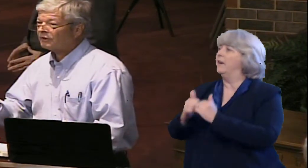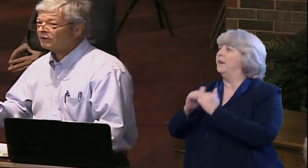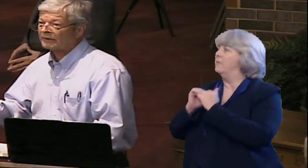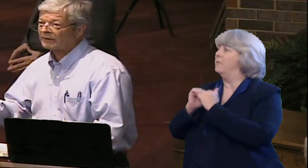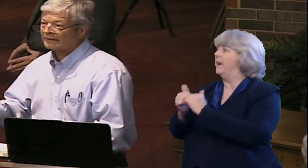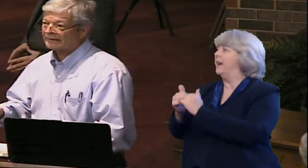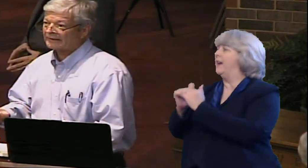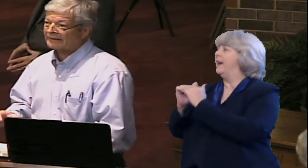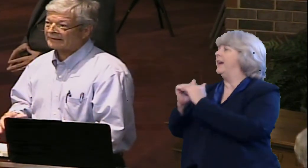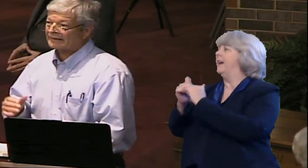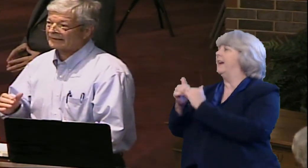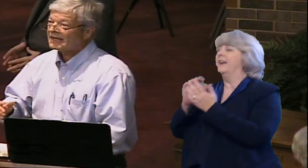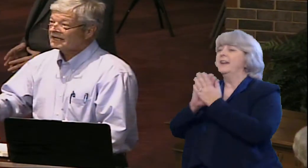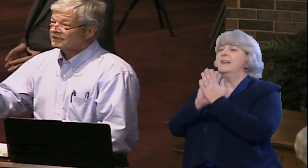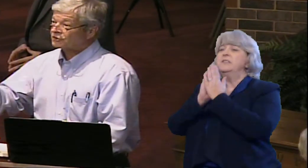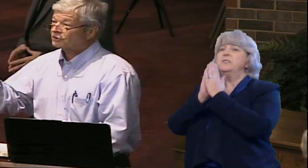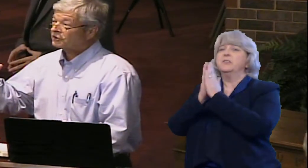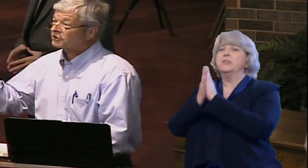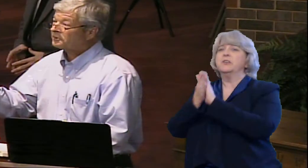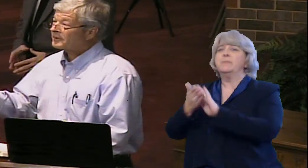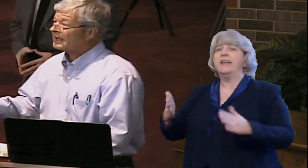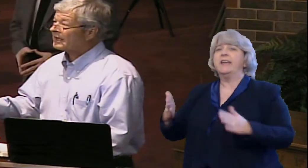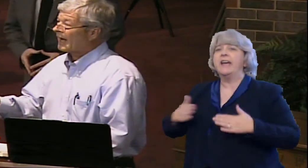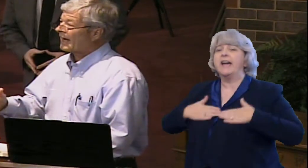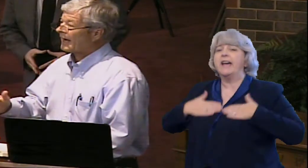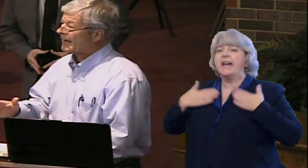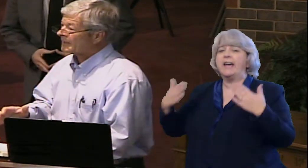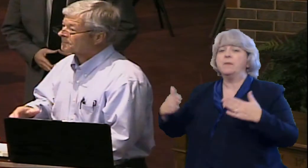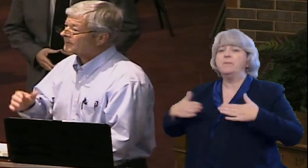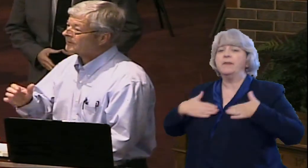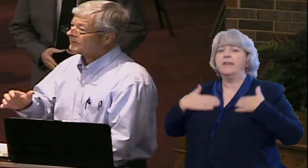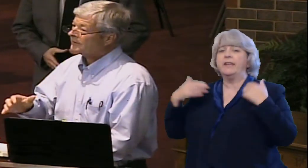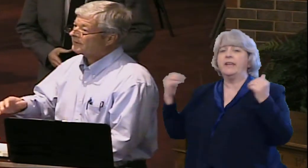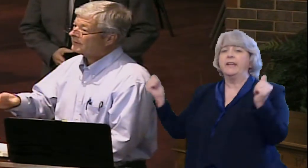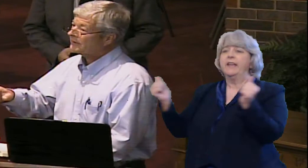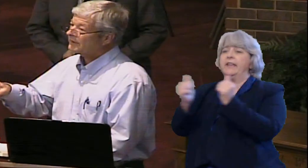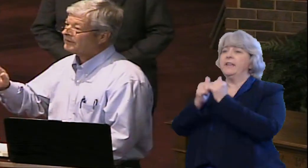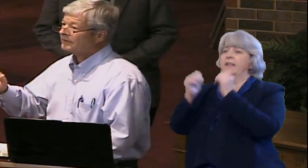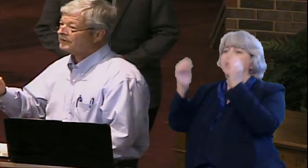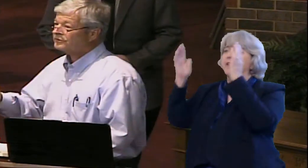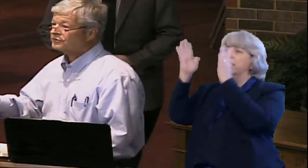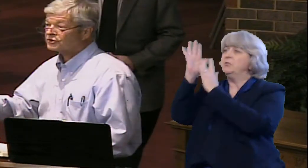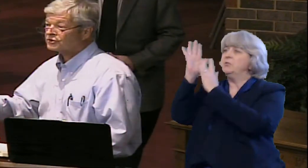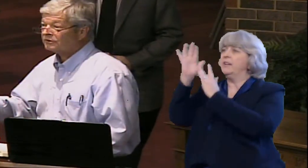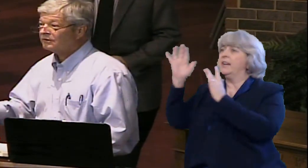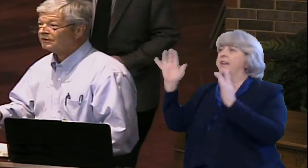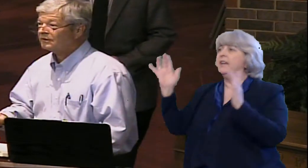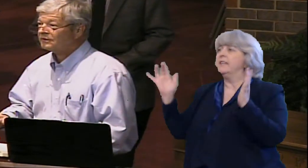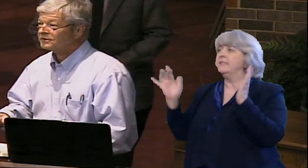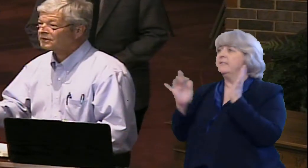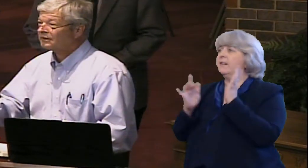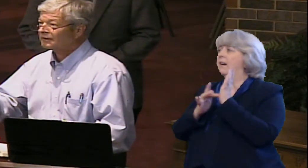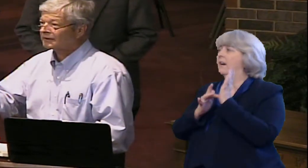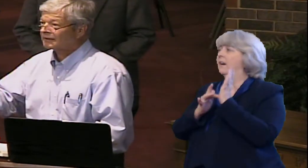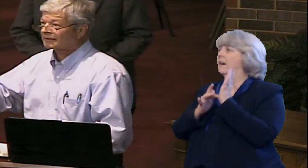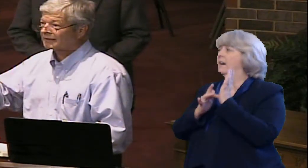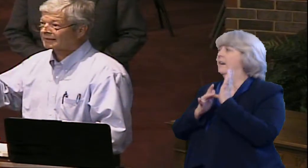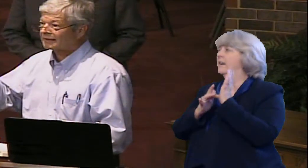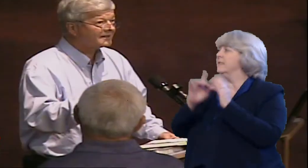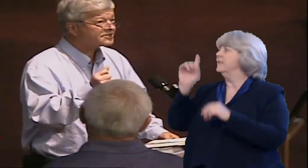way to be happy in Jesus